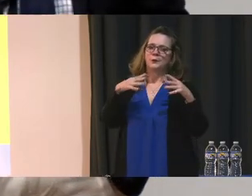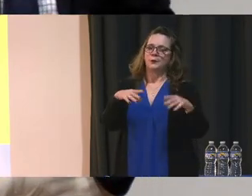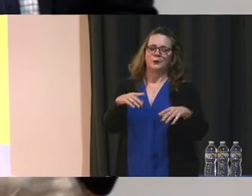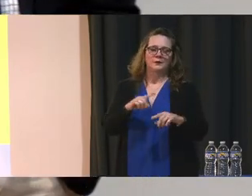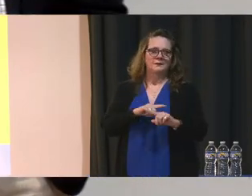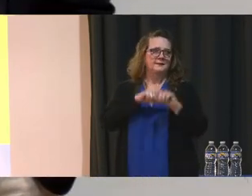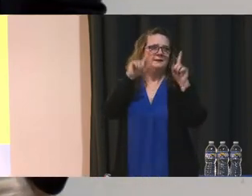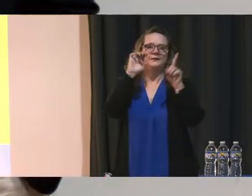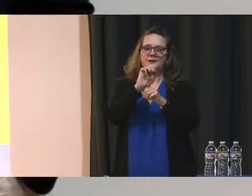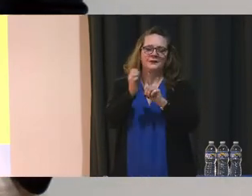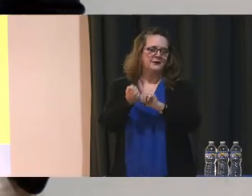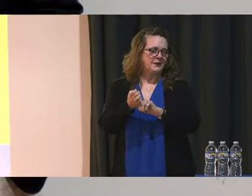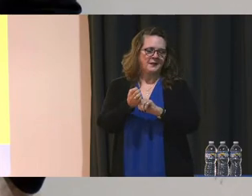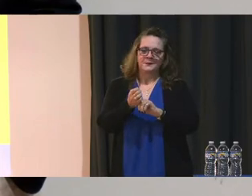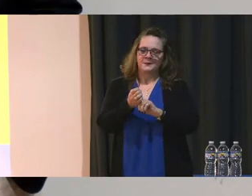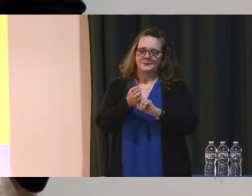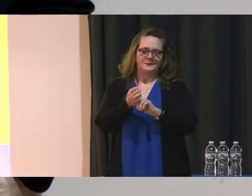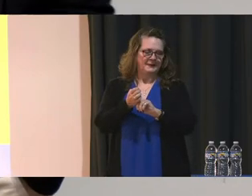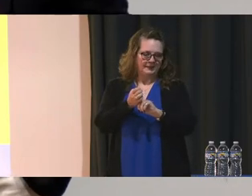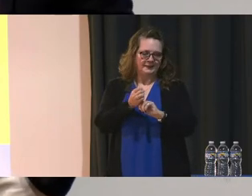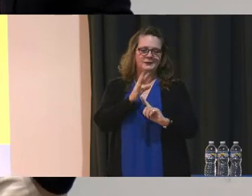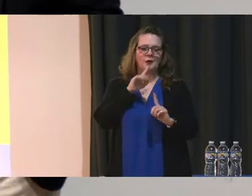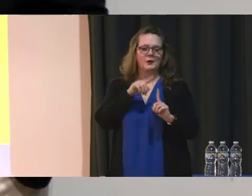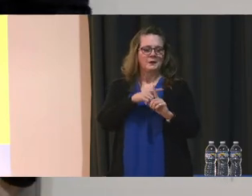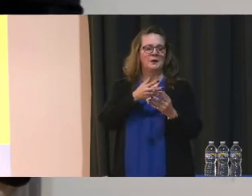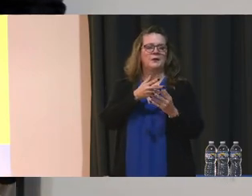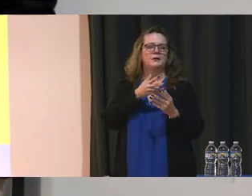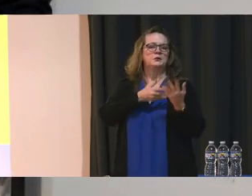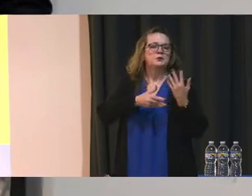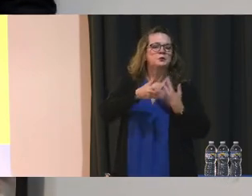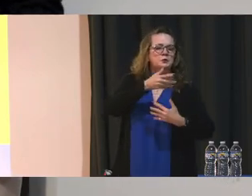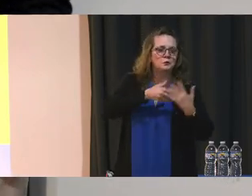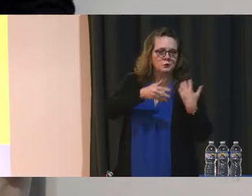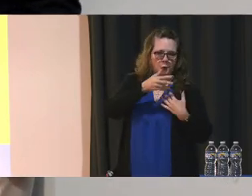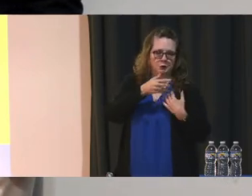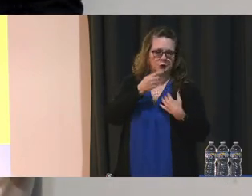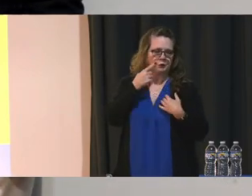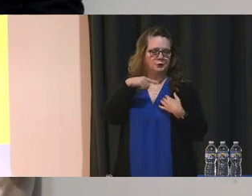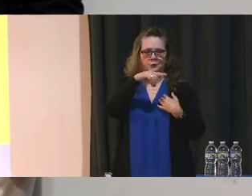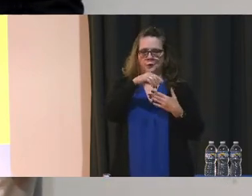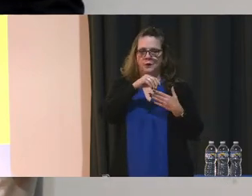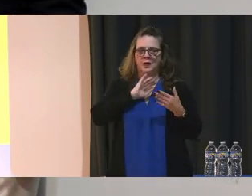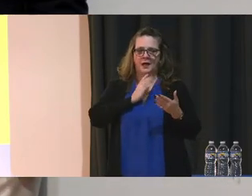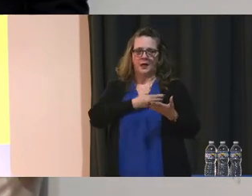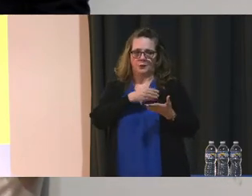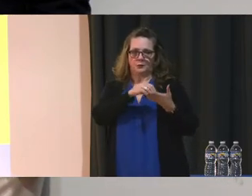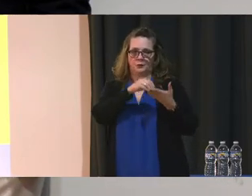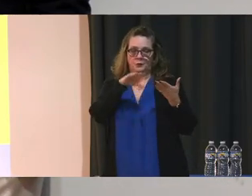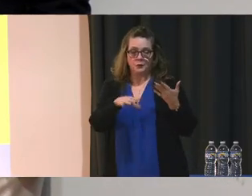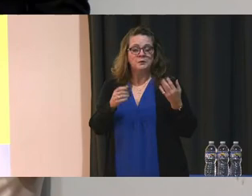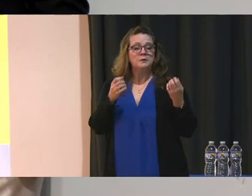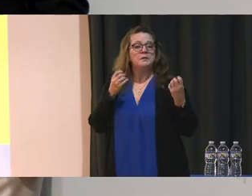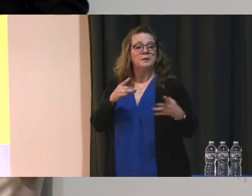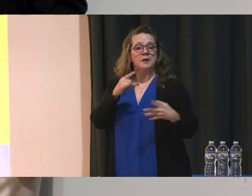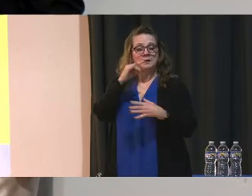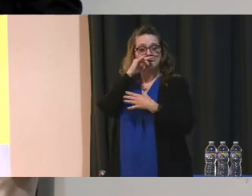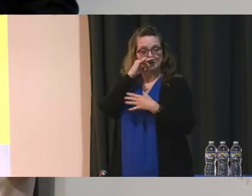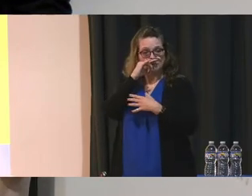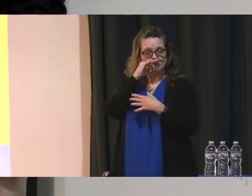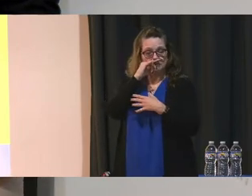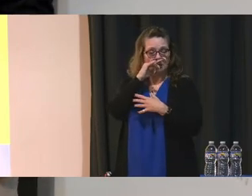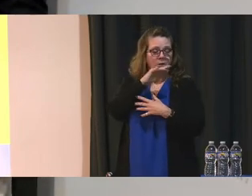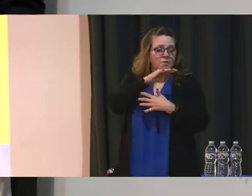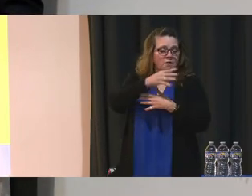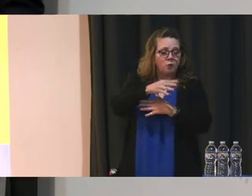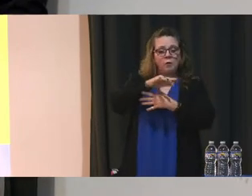in terms of the social fallback that many of our students took. Many of the kids that are in fourth